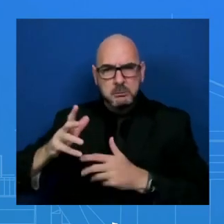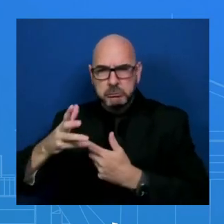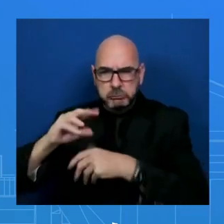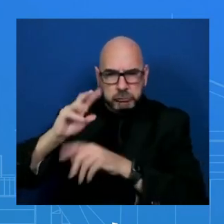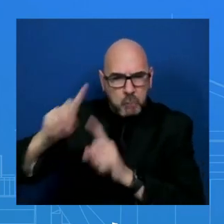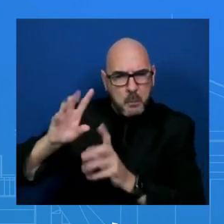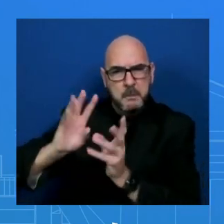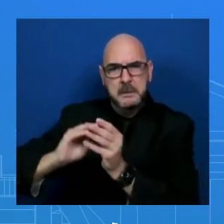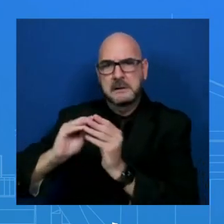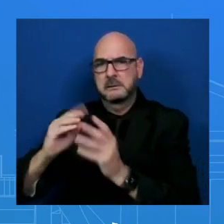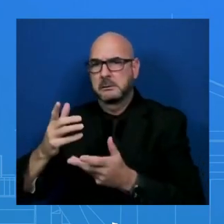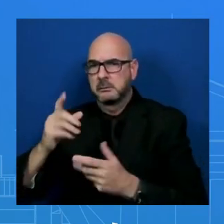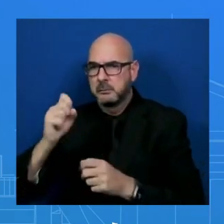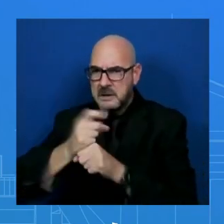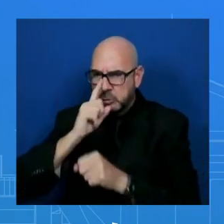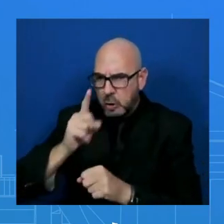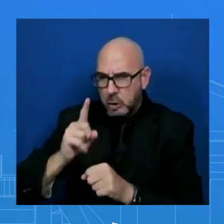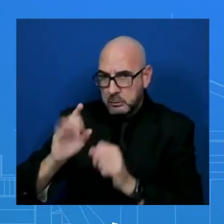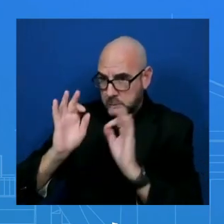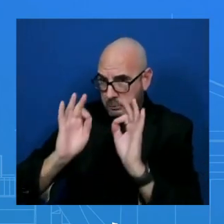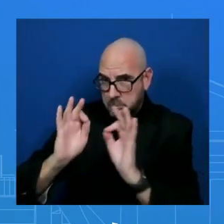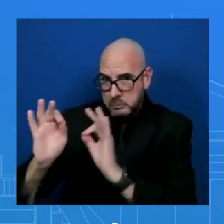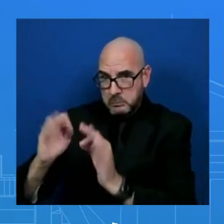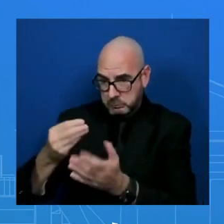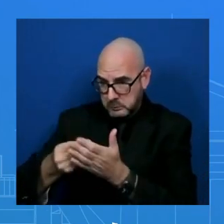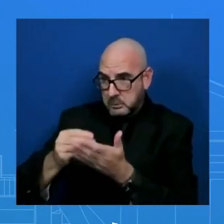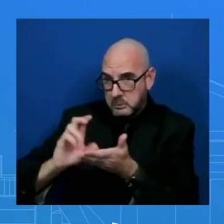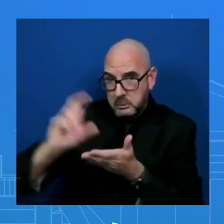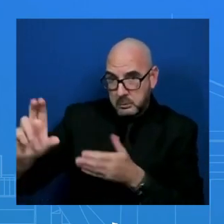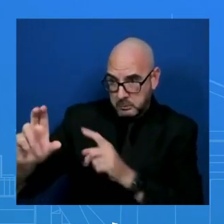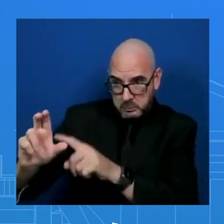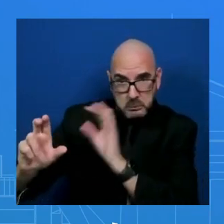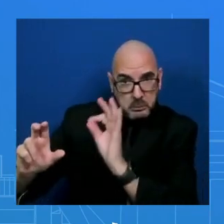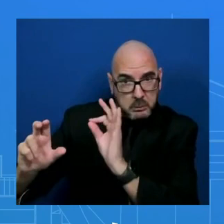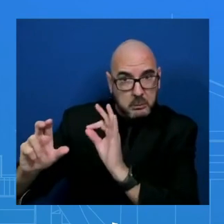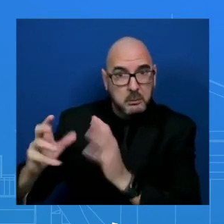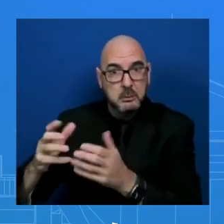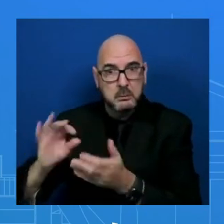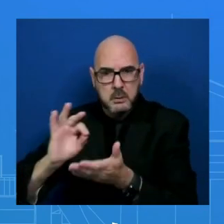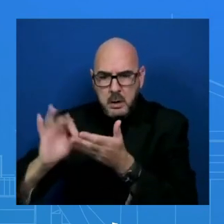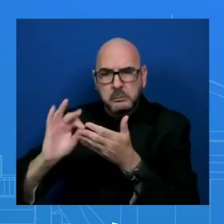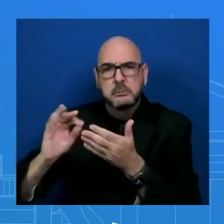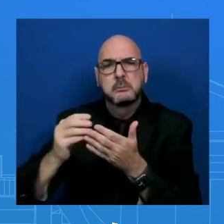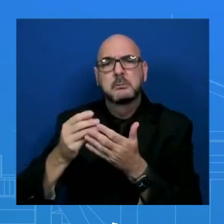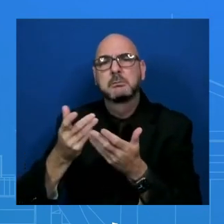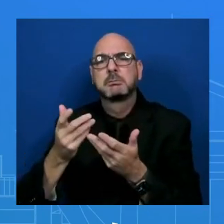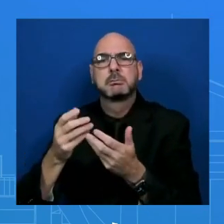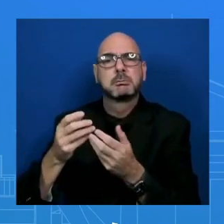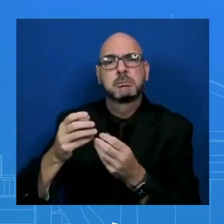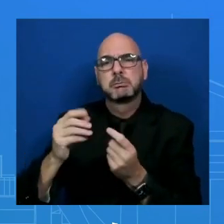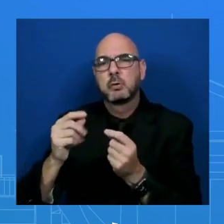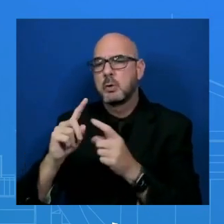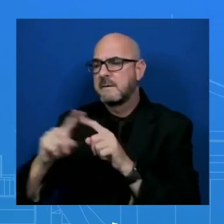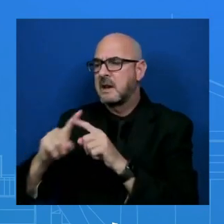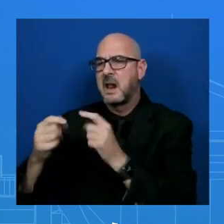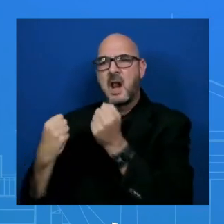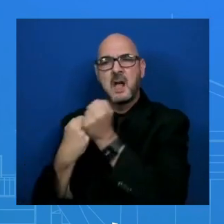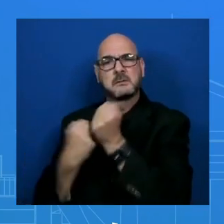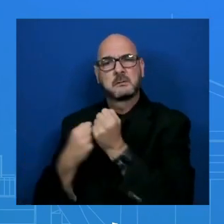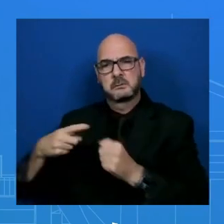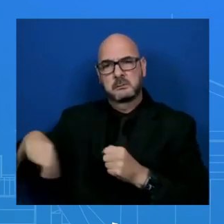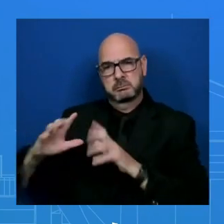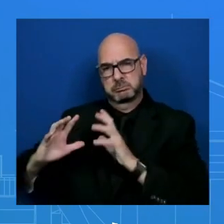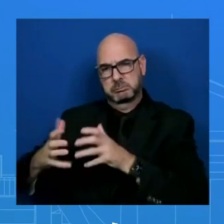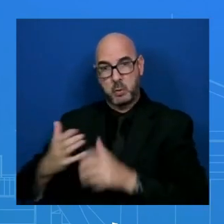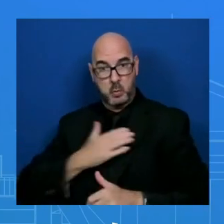every dollar that's spent, ensure that our allies and partners are stepping up and doing the burden sharing so that they're carrying their fair share of the load. We're doing